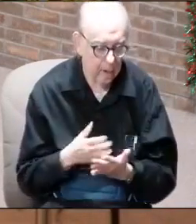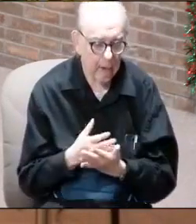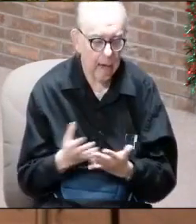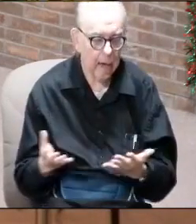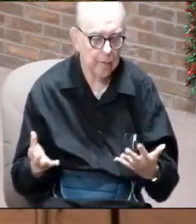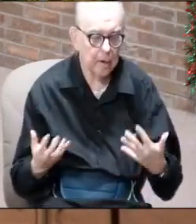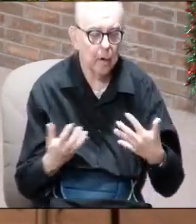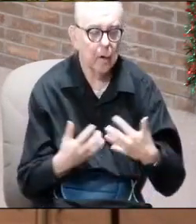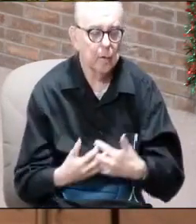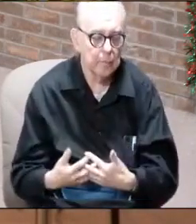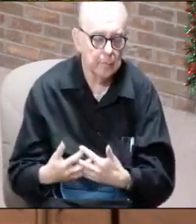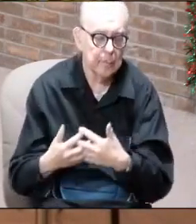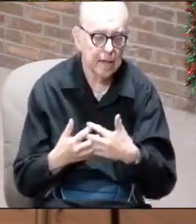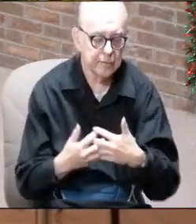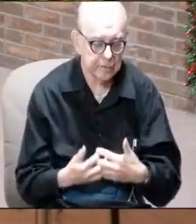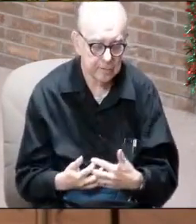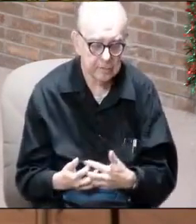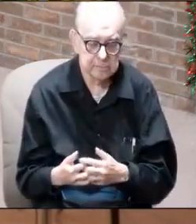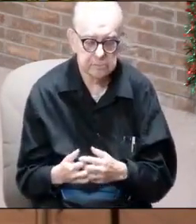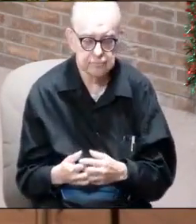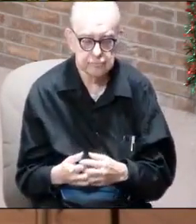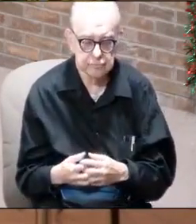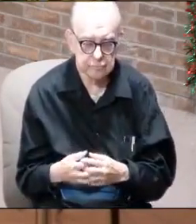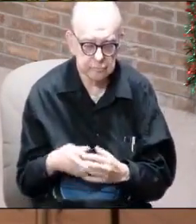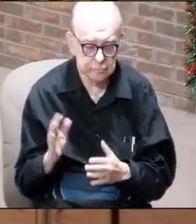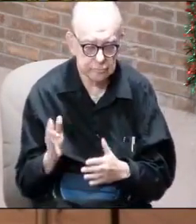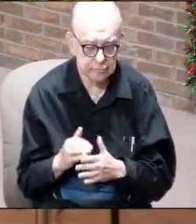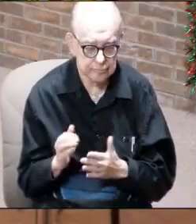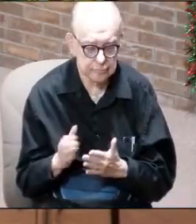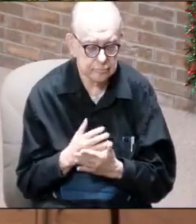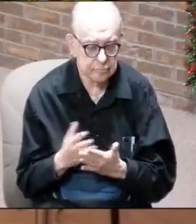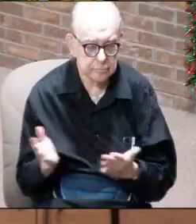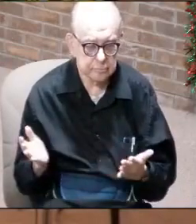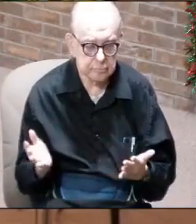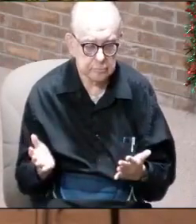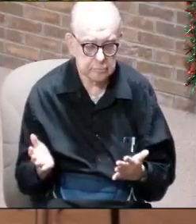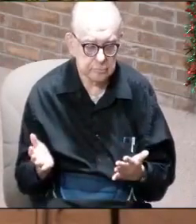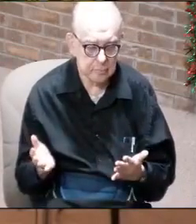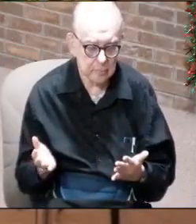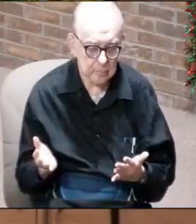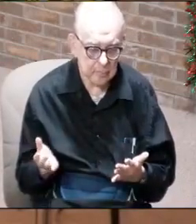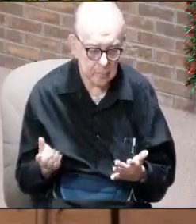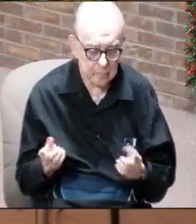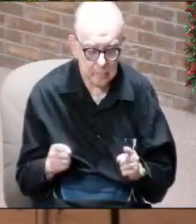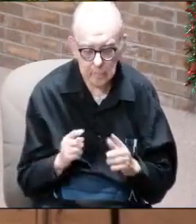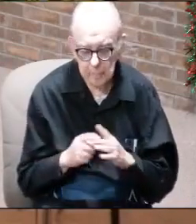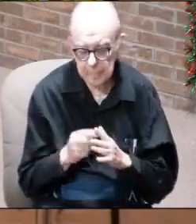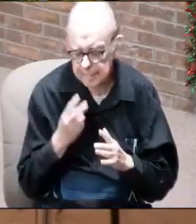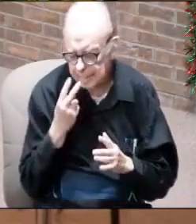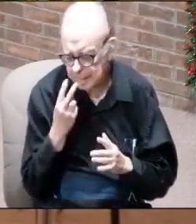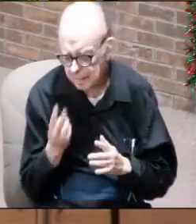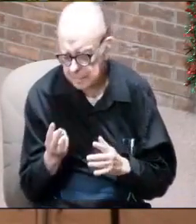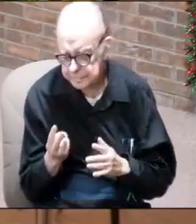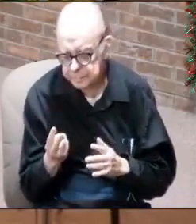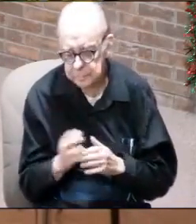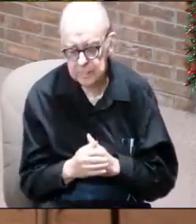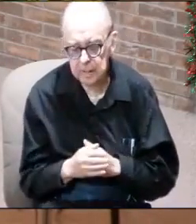intertwines together. And you'll share some things. When you begin to look,